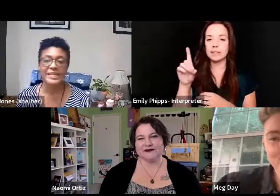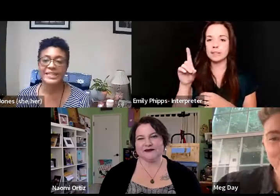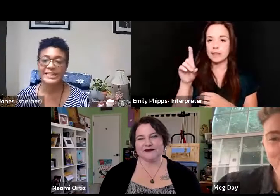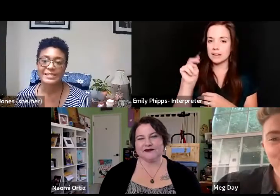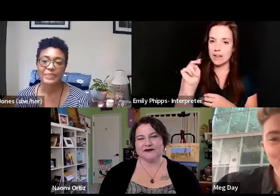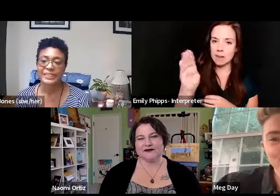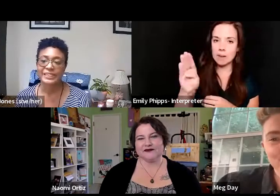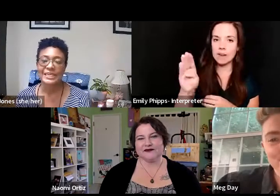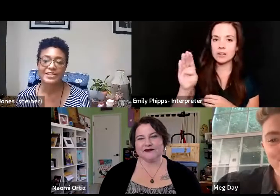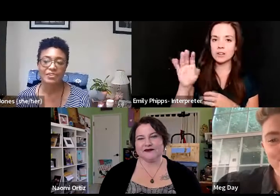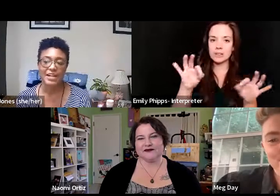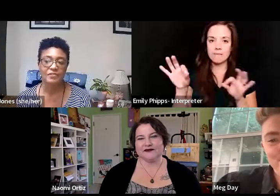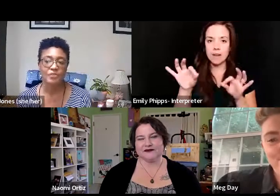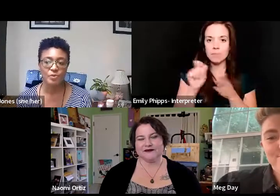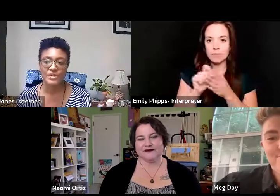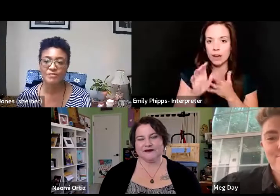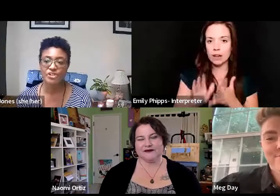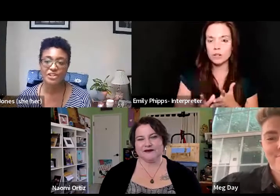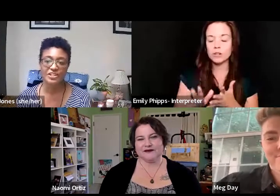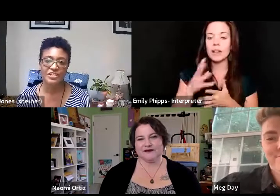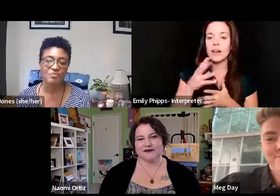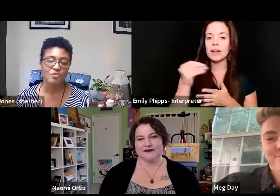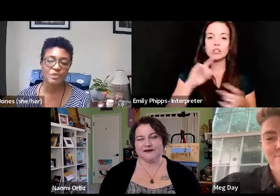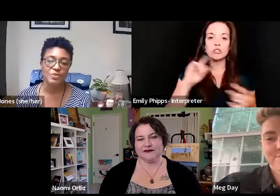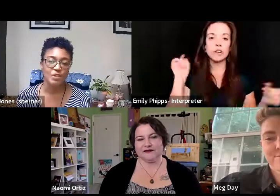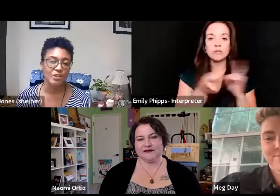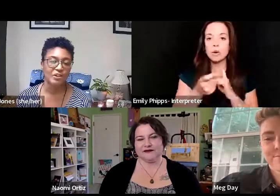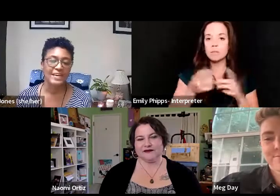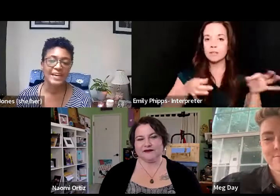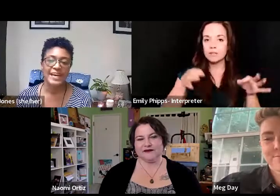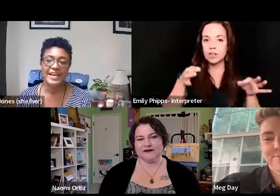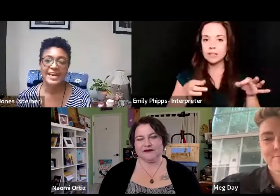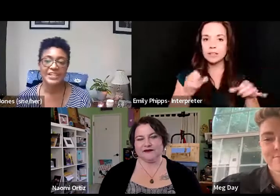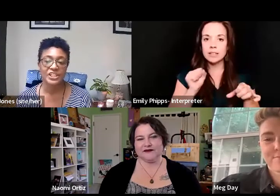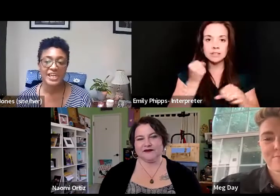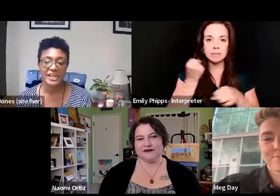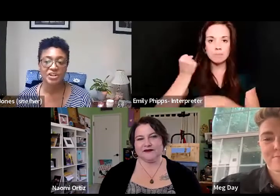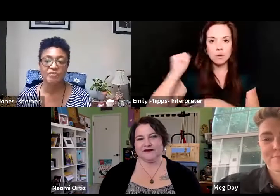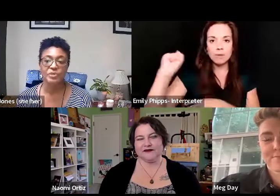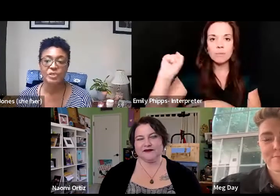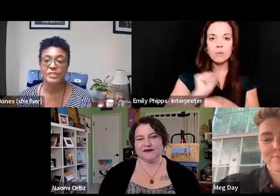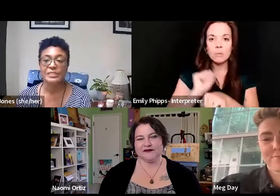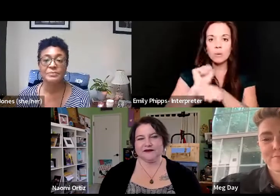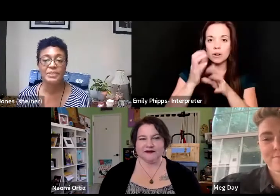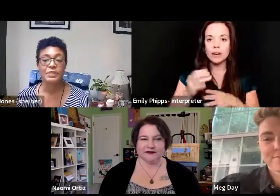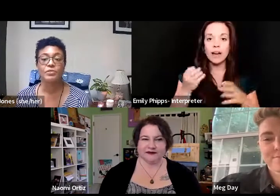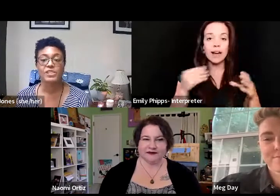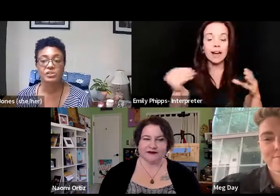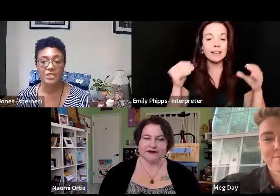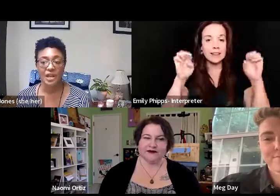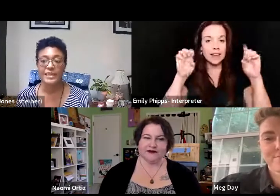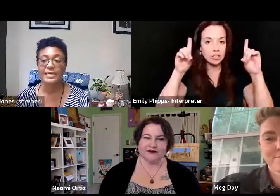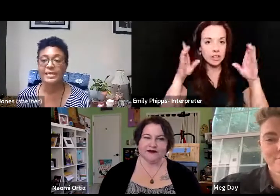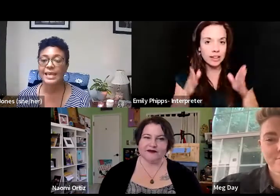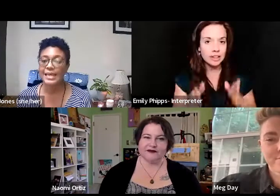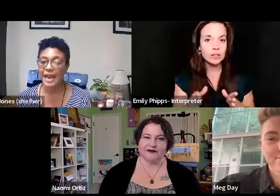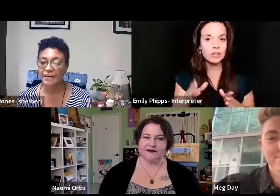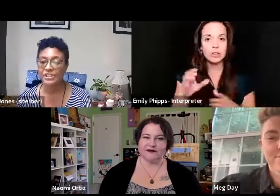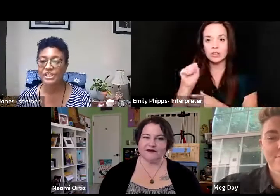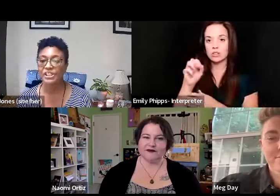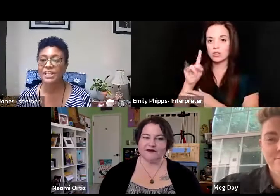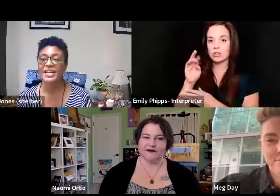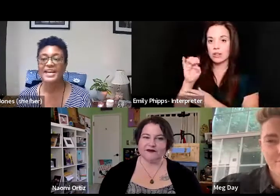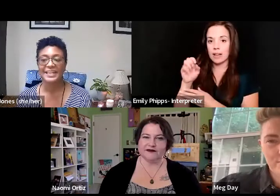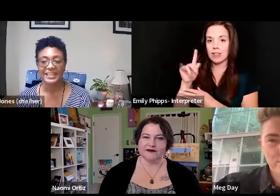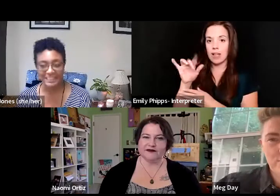poet, disability and transformative justice movement worker and educator of Berger Tamil, Sri Lankan and